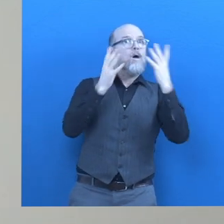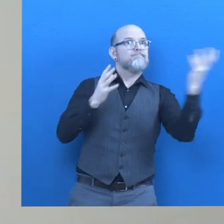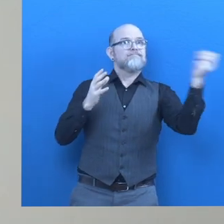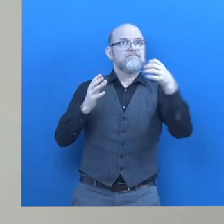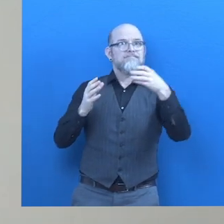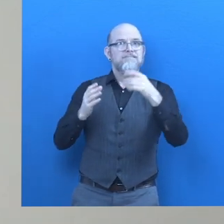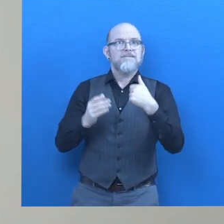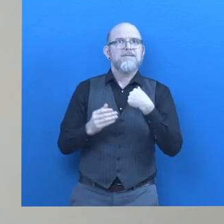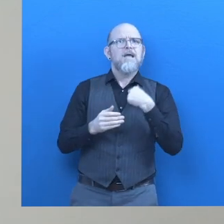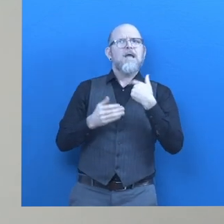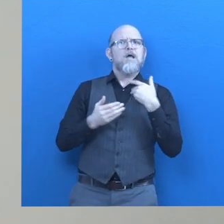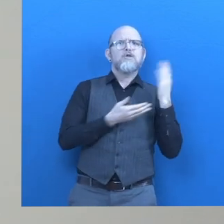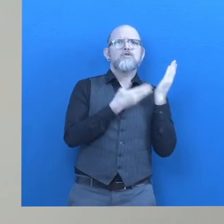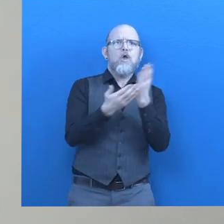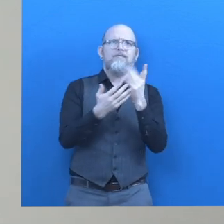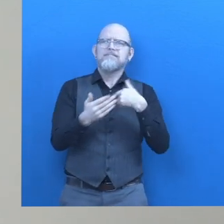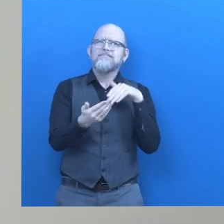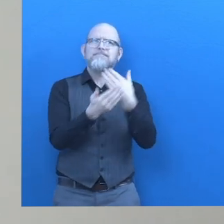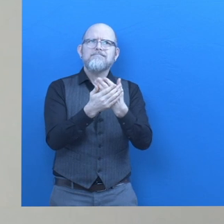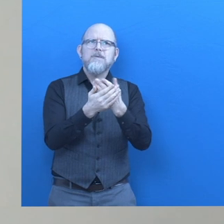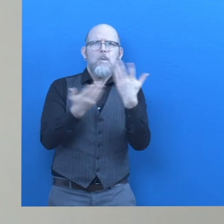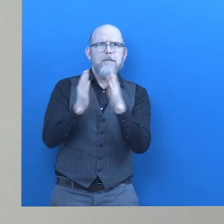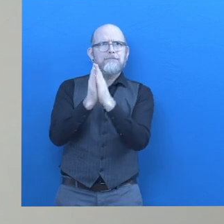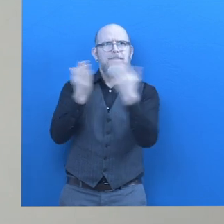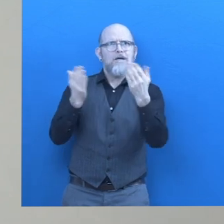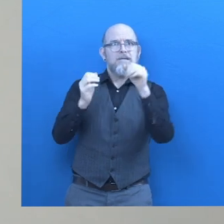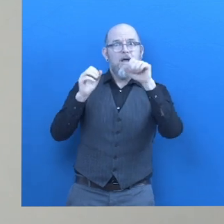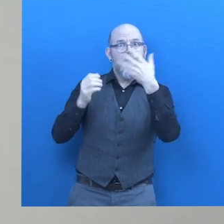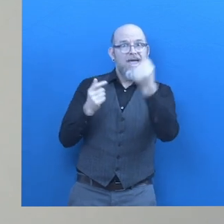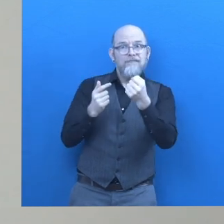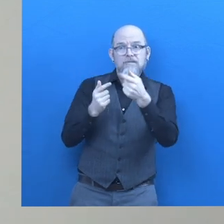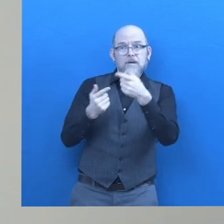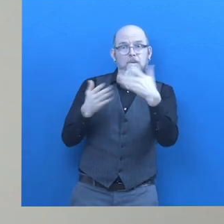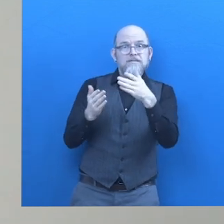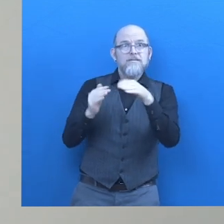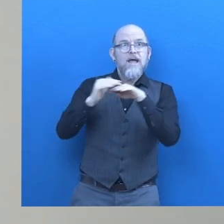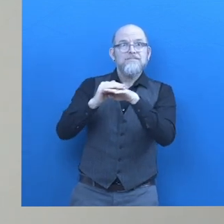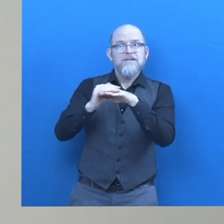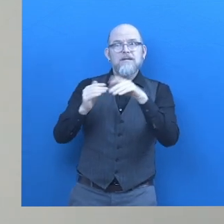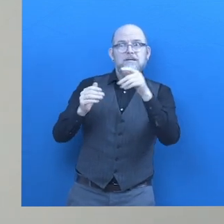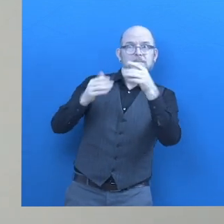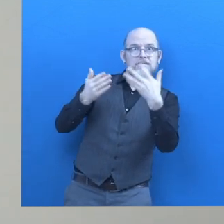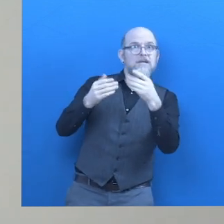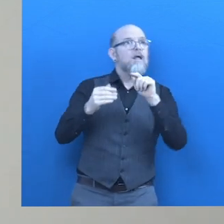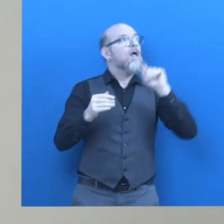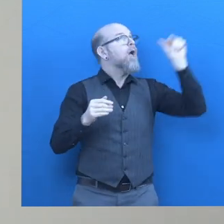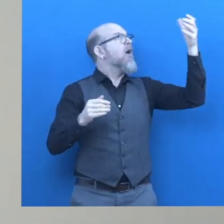able to check whether a book actually already exists in an accessible format or not which helps us